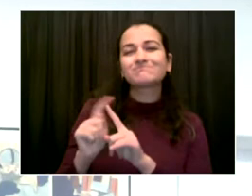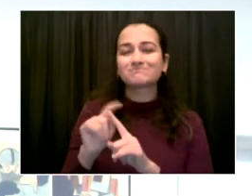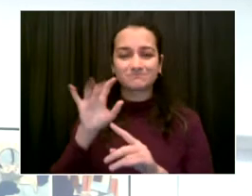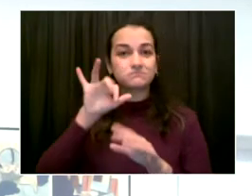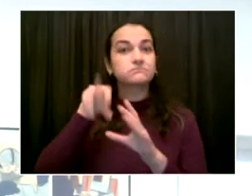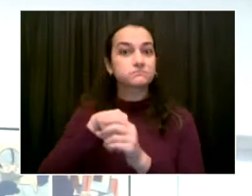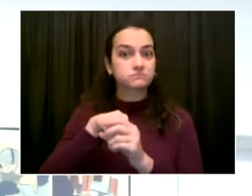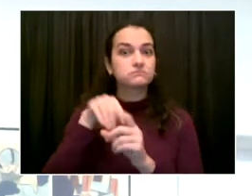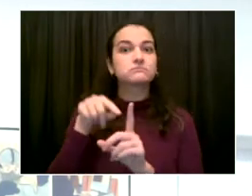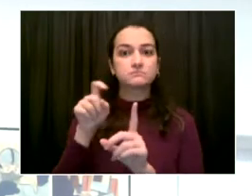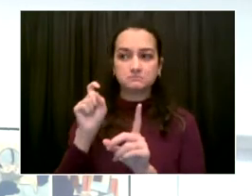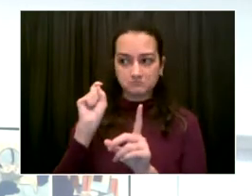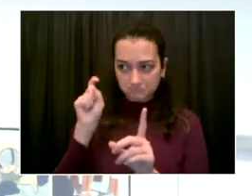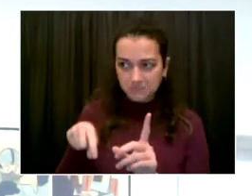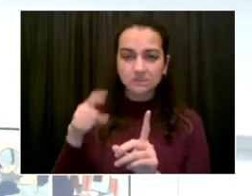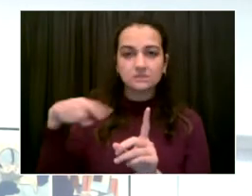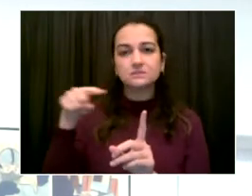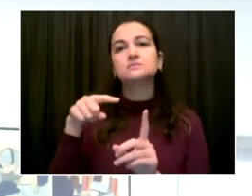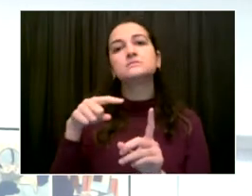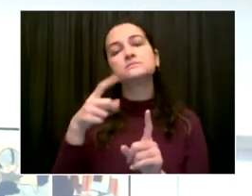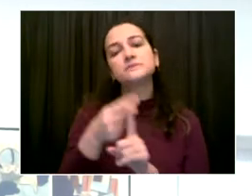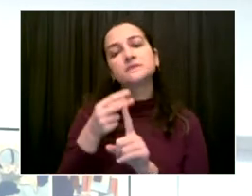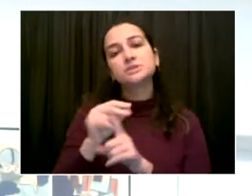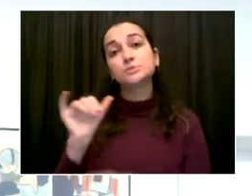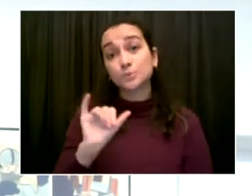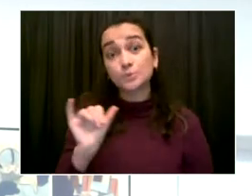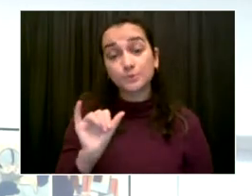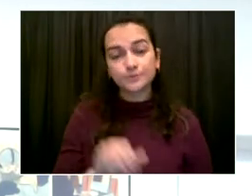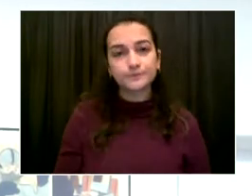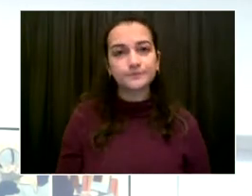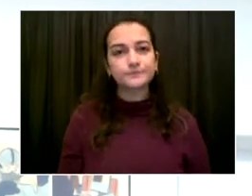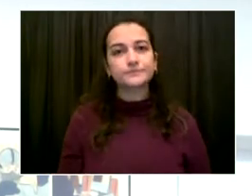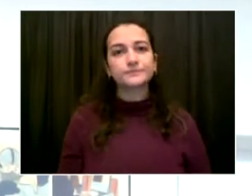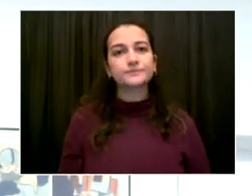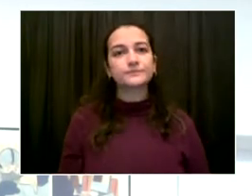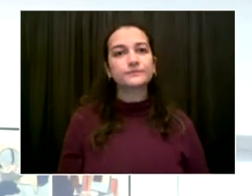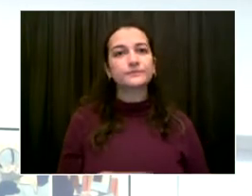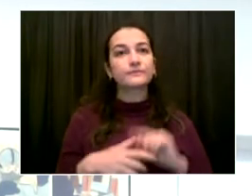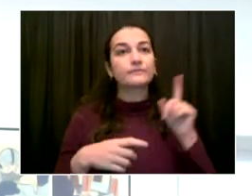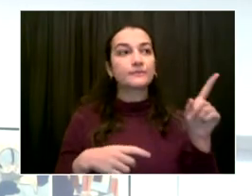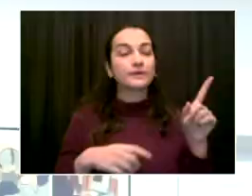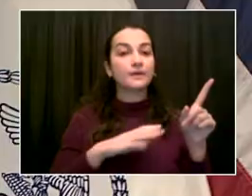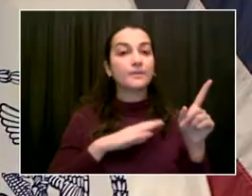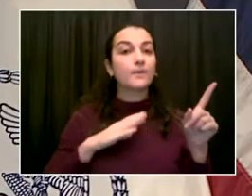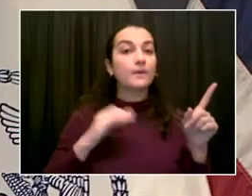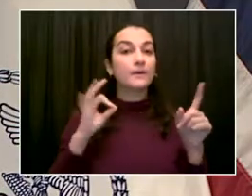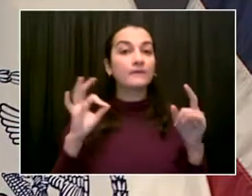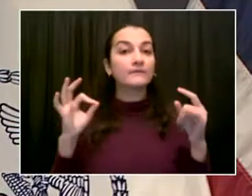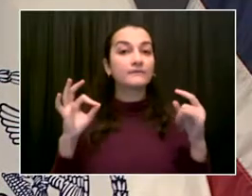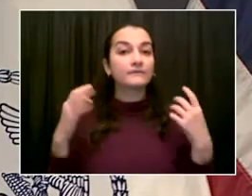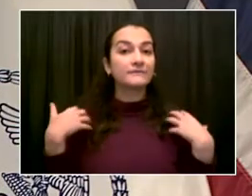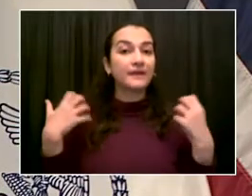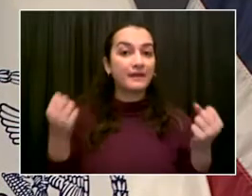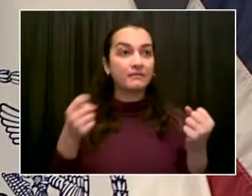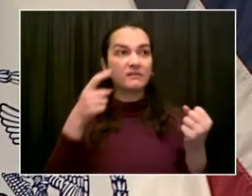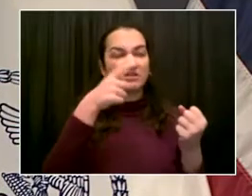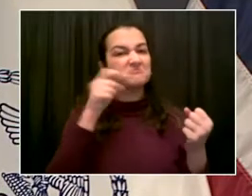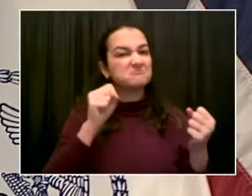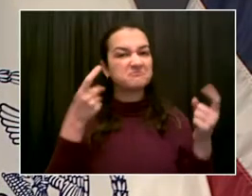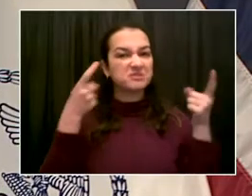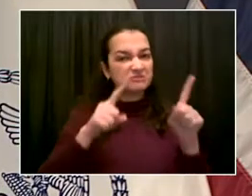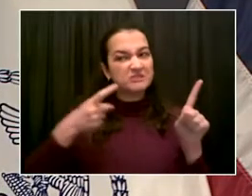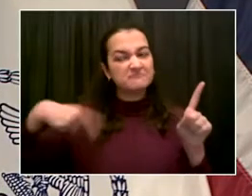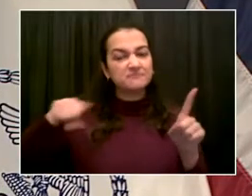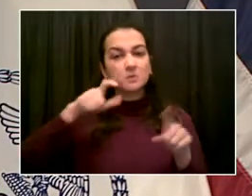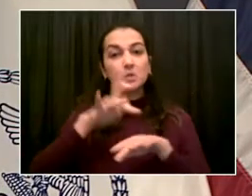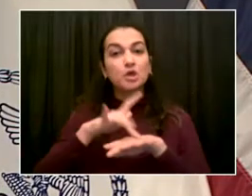of Health. We can follow up with the precise language in those orders. Thank you. Thank you. Our next question goes to Marsha Kramer